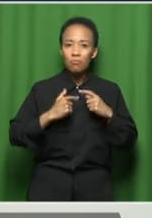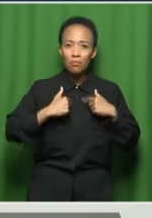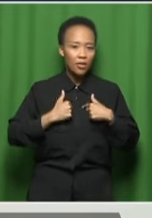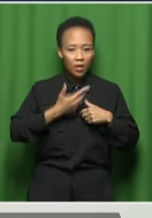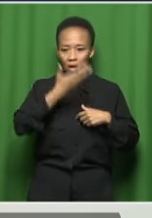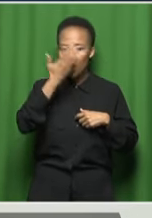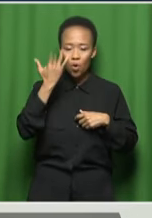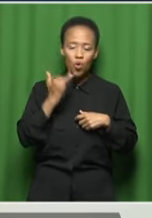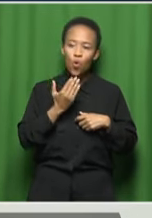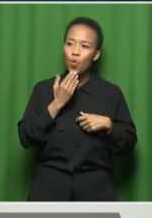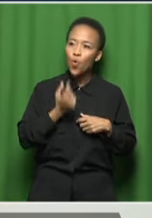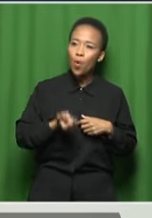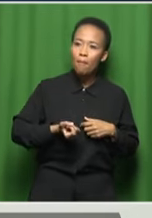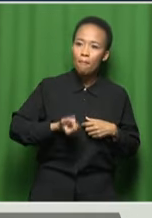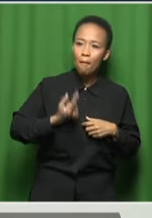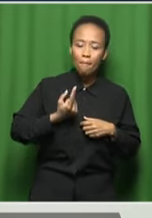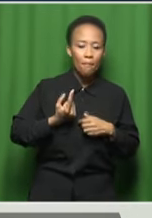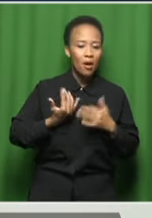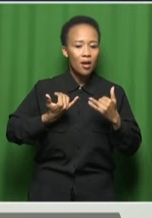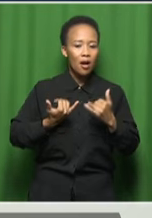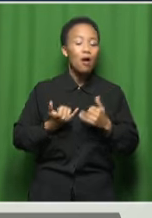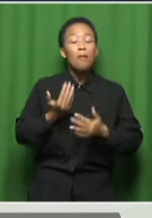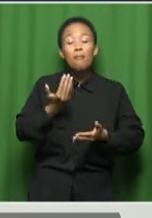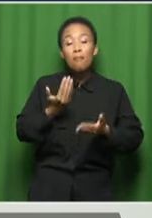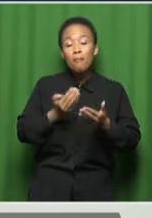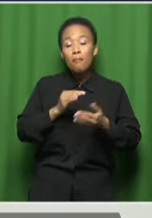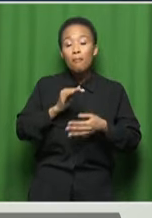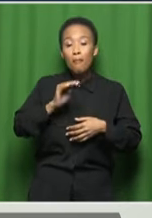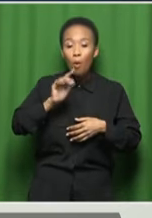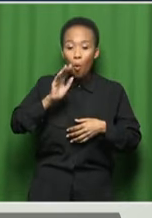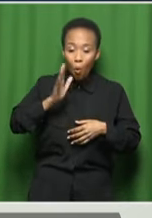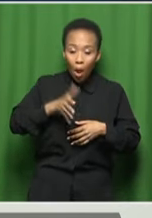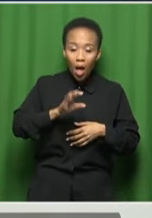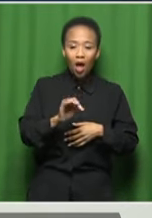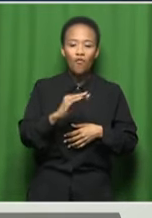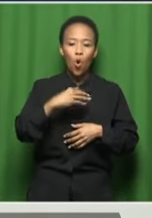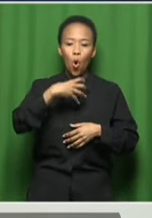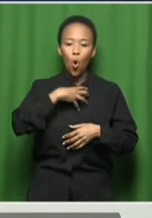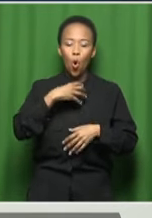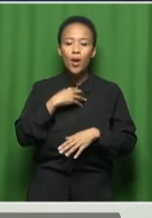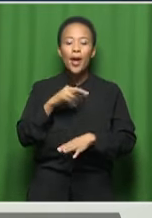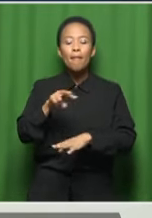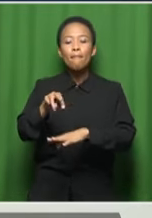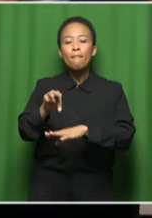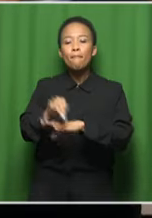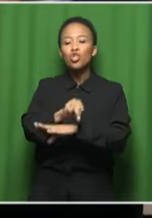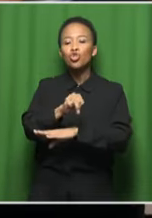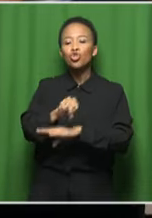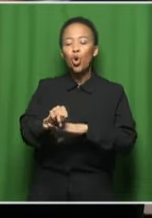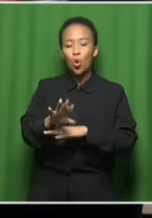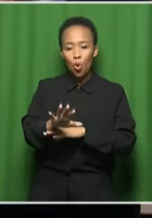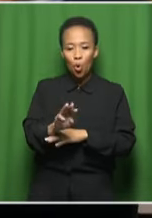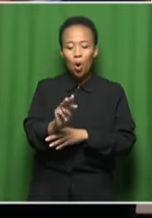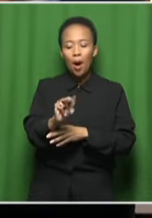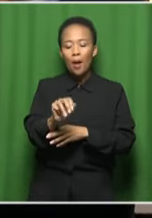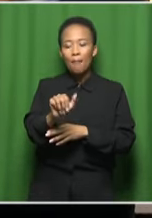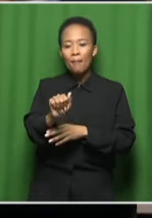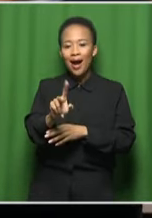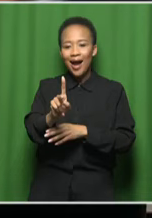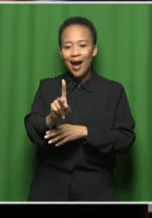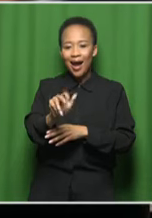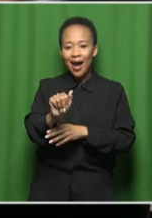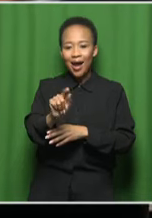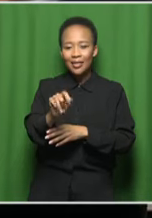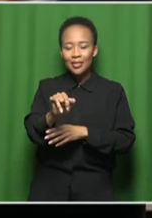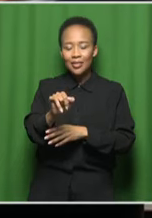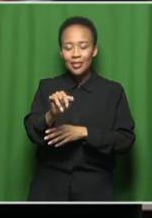moment, they have their own mentors. She mentioned Umakatine. Umakatine has been influenced by